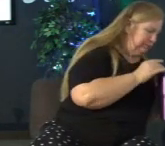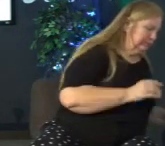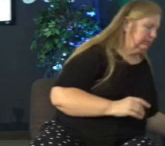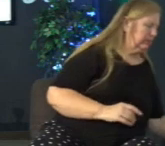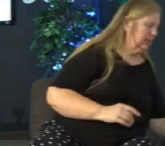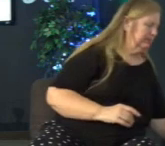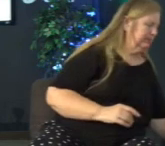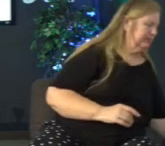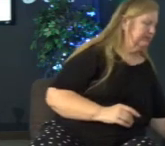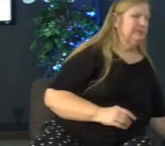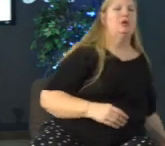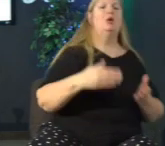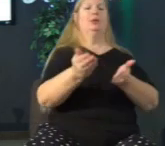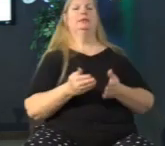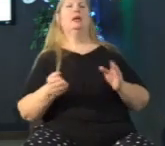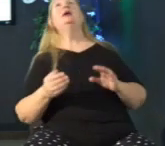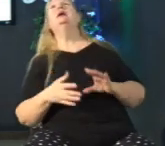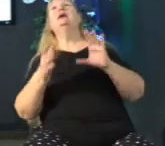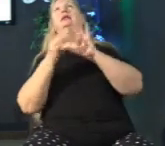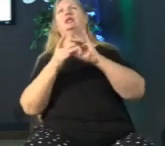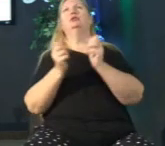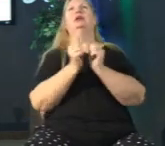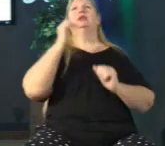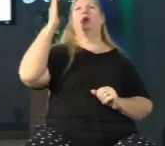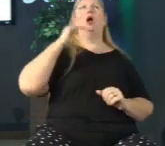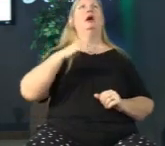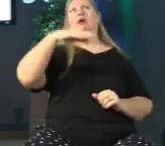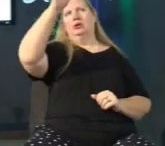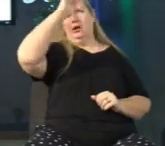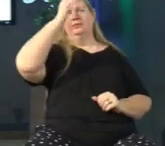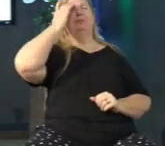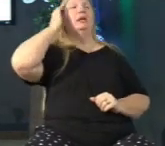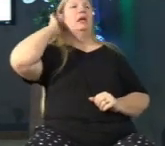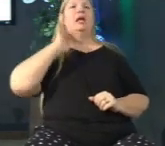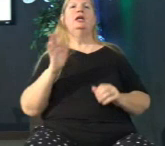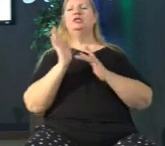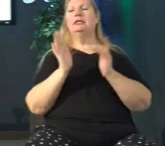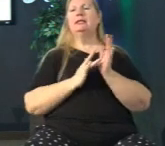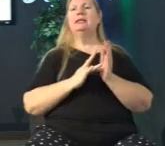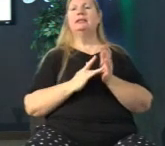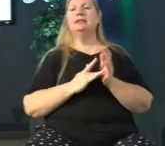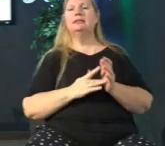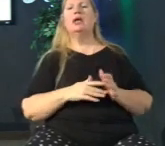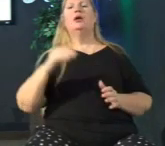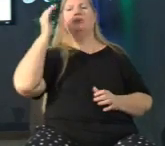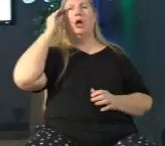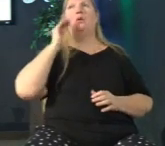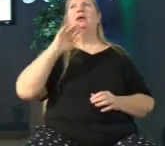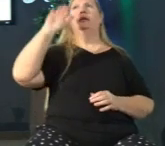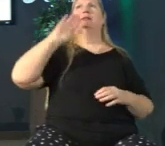Jesus' suffering Jesus acknowledging that his father in heaven loved him